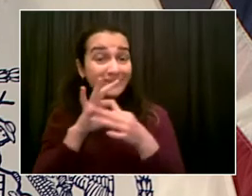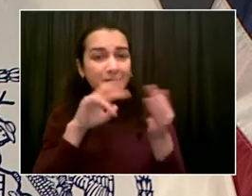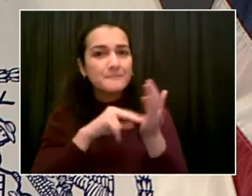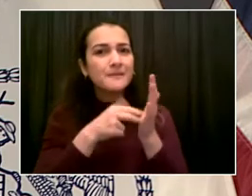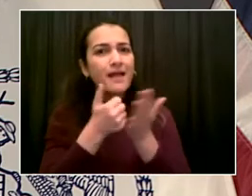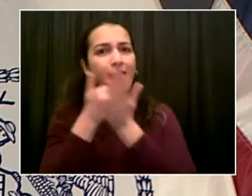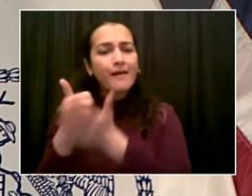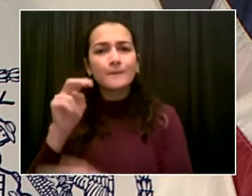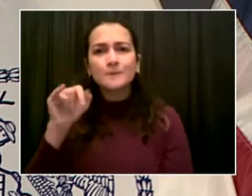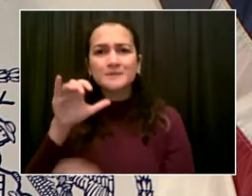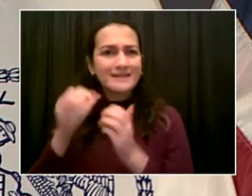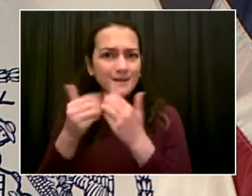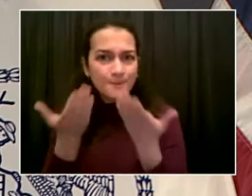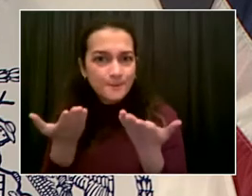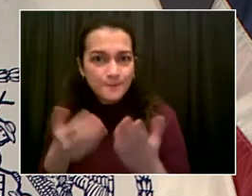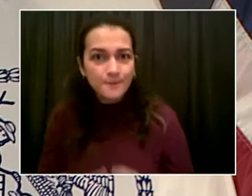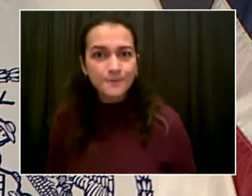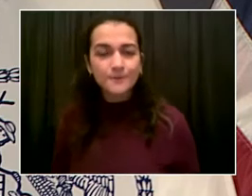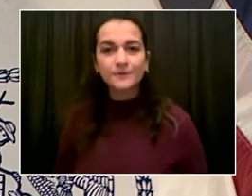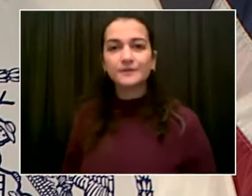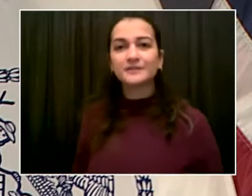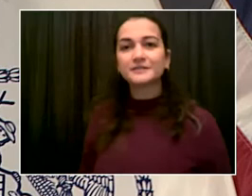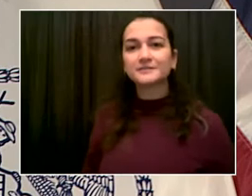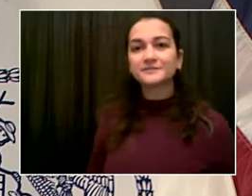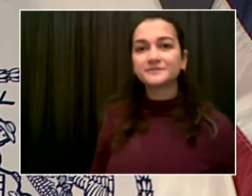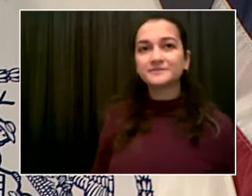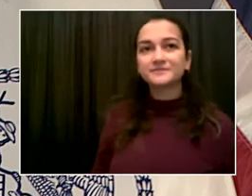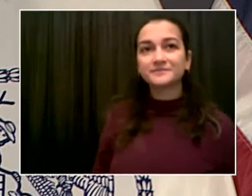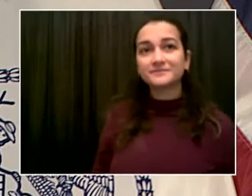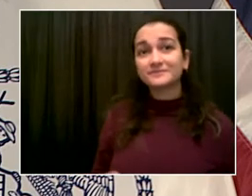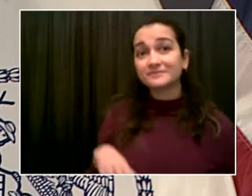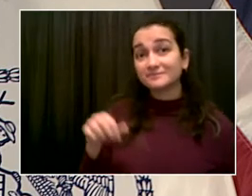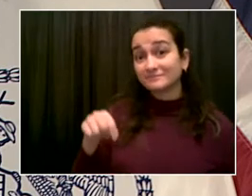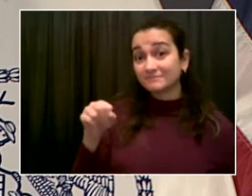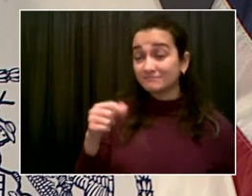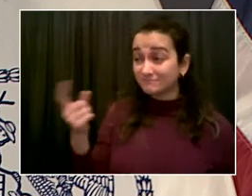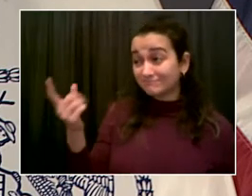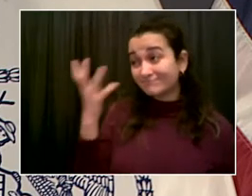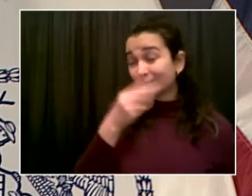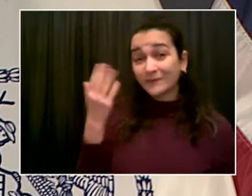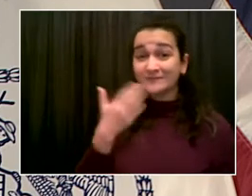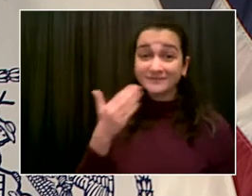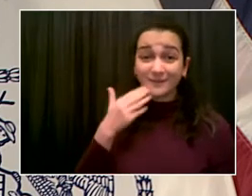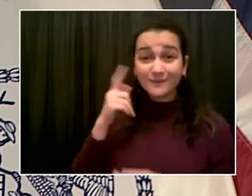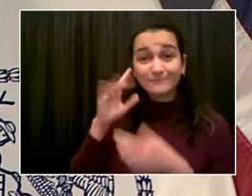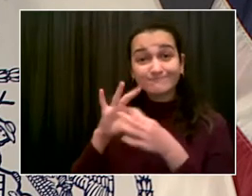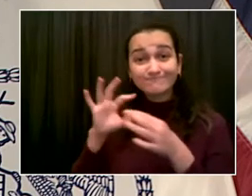truth is, in the worst moments of COVID in the spring of 2020,